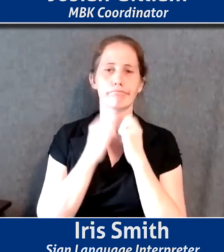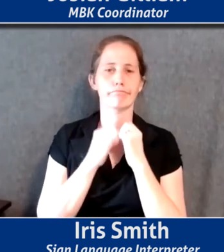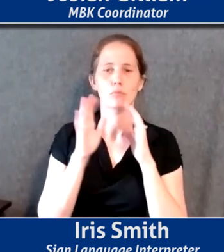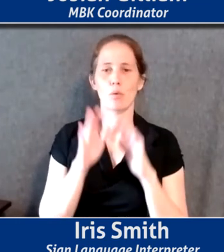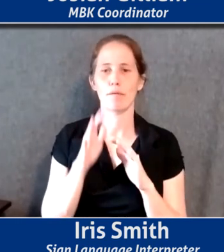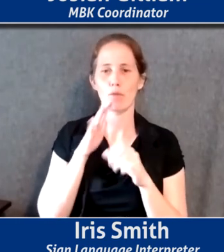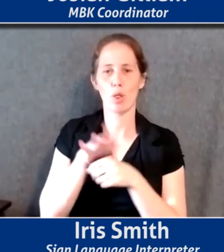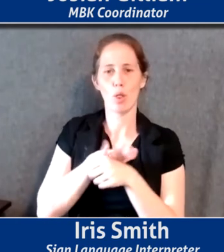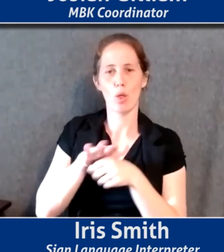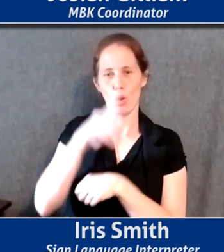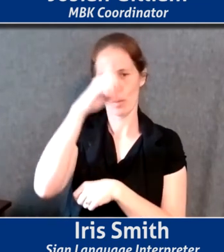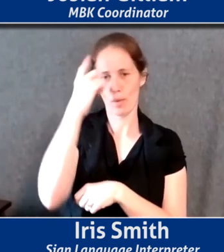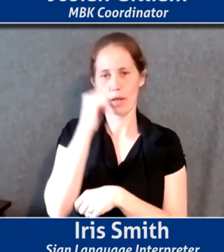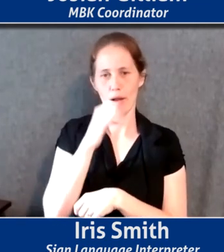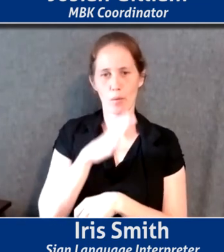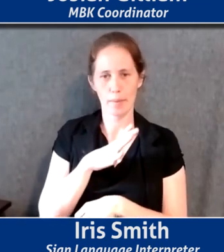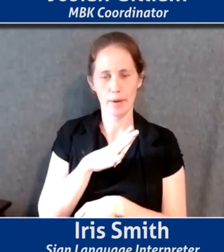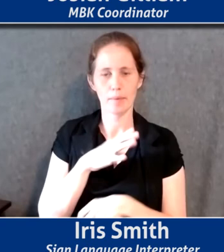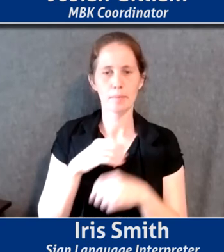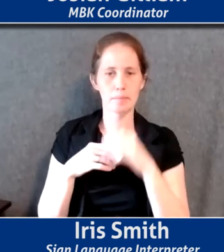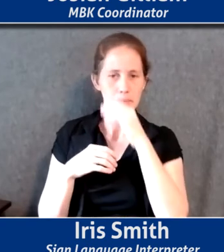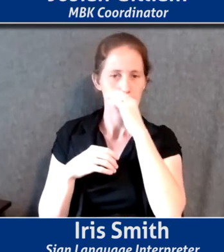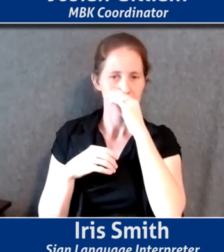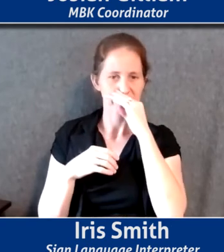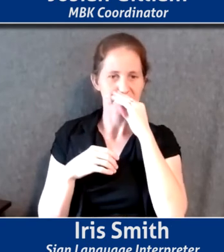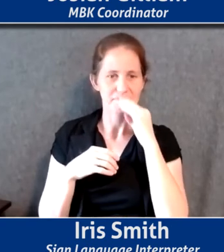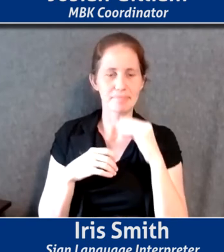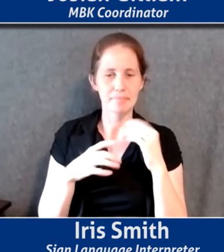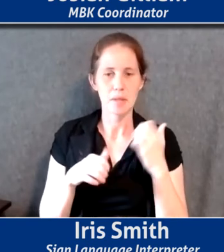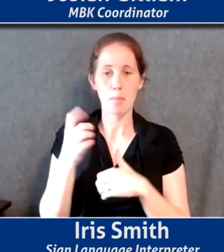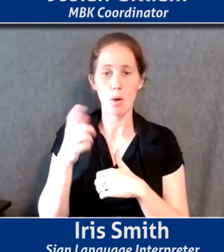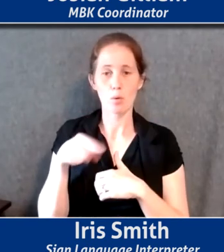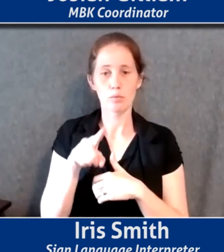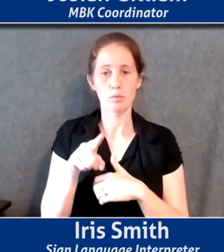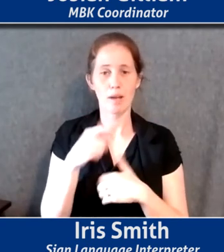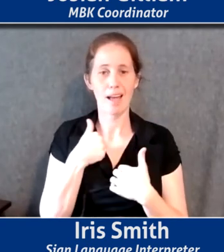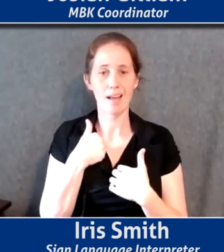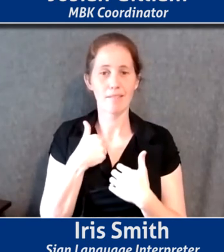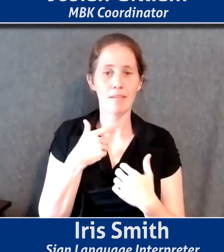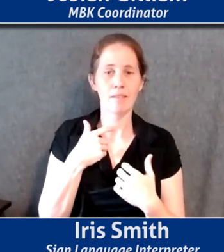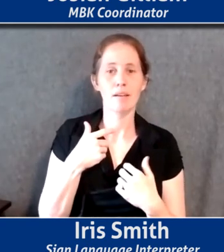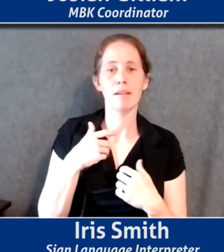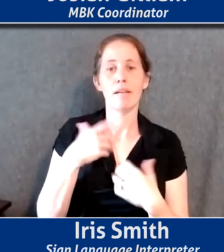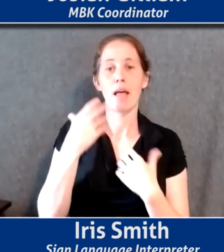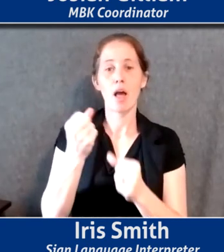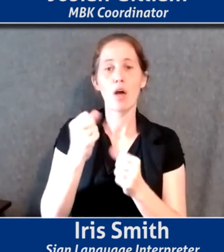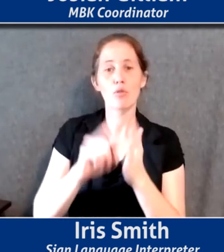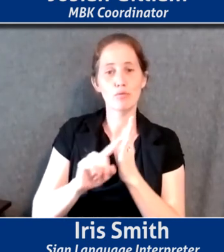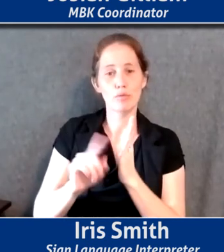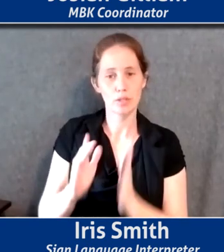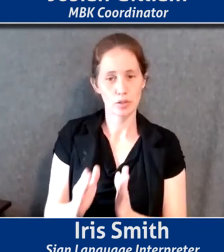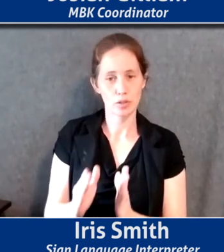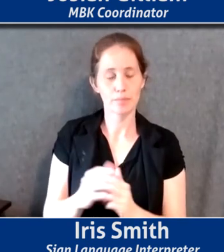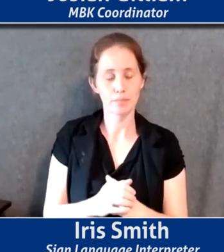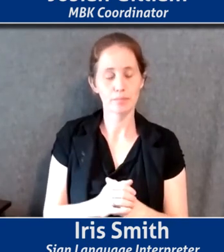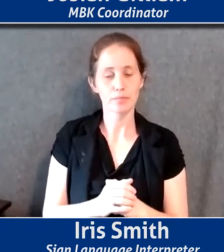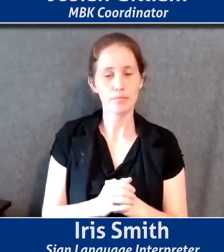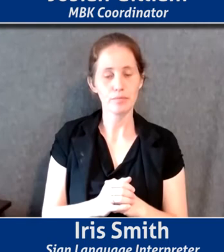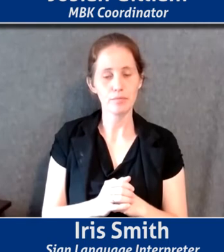local black women and femmes, um, and most of whom are public health researchers, um, uh,